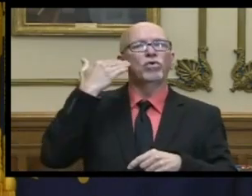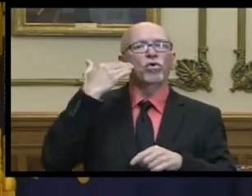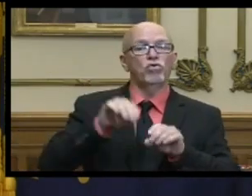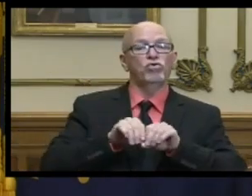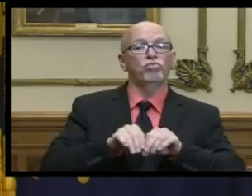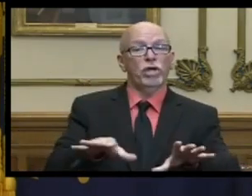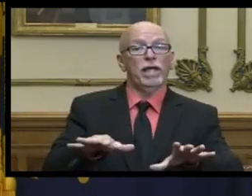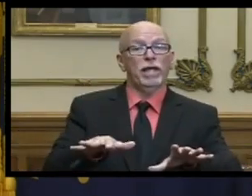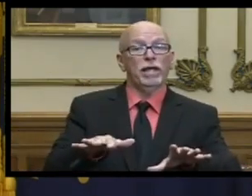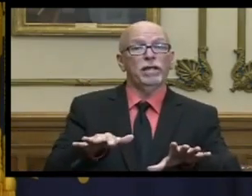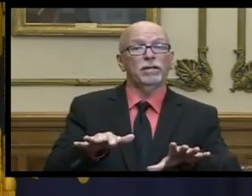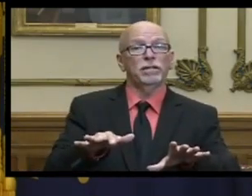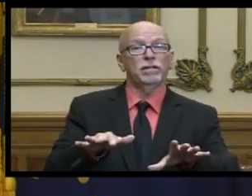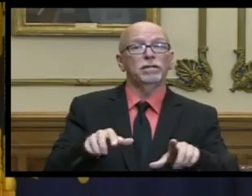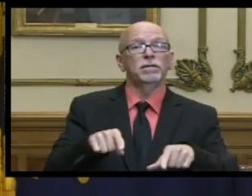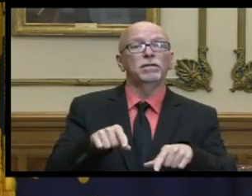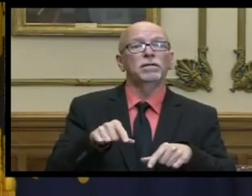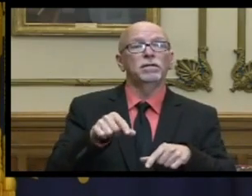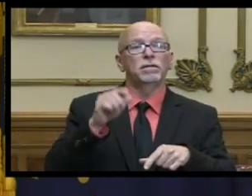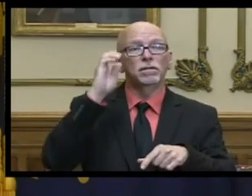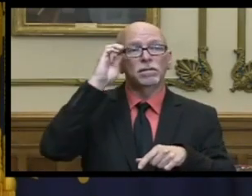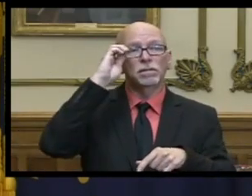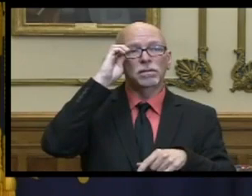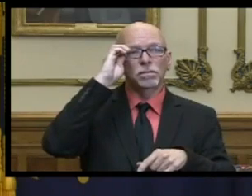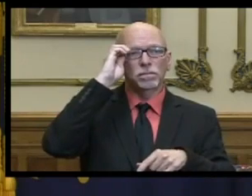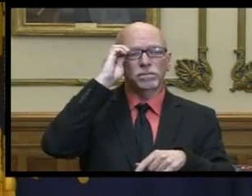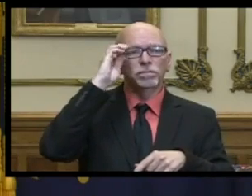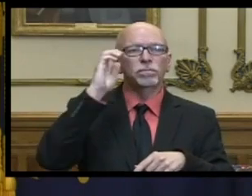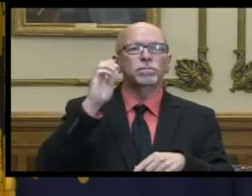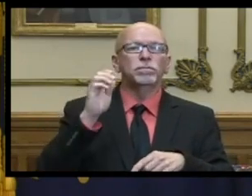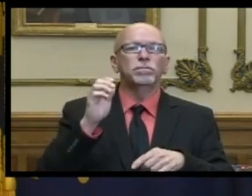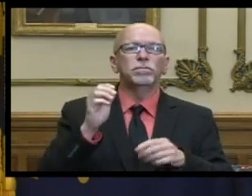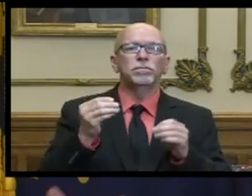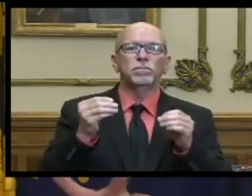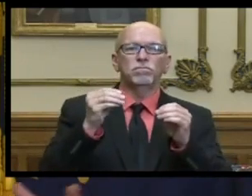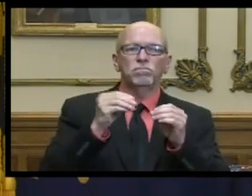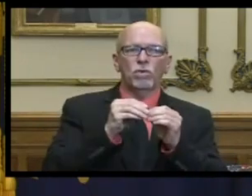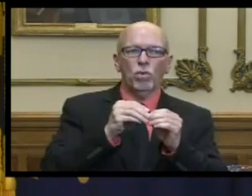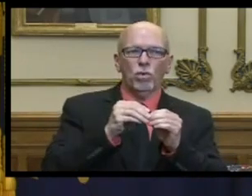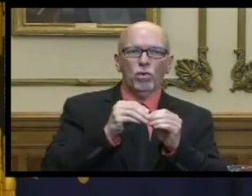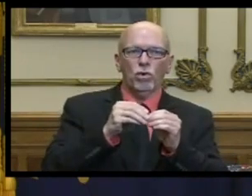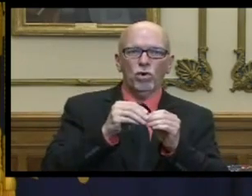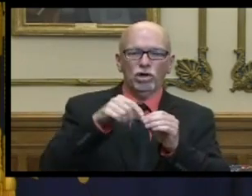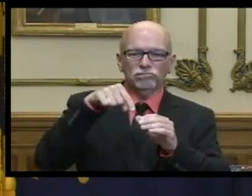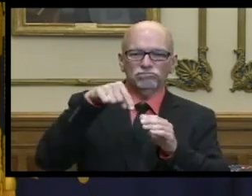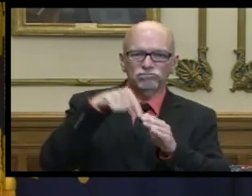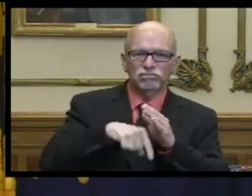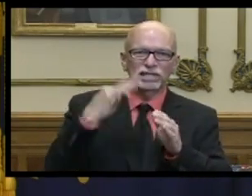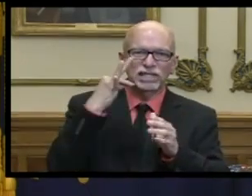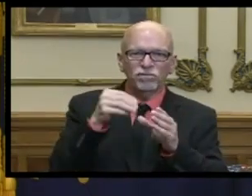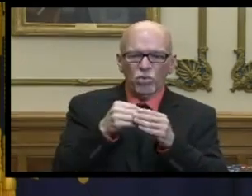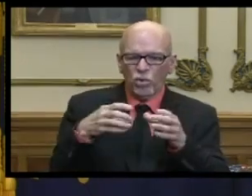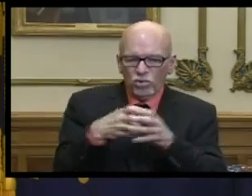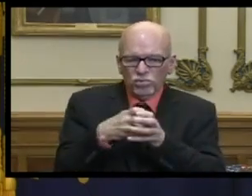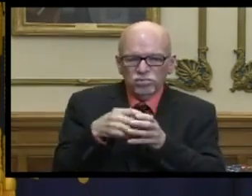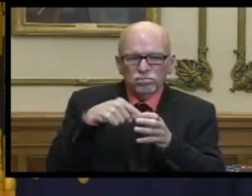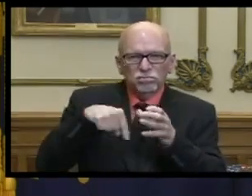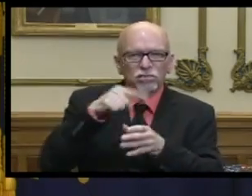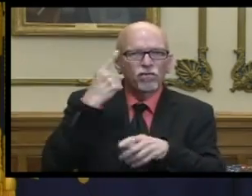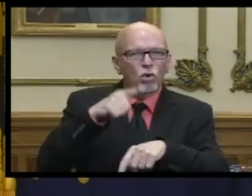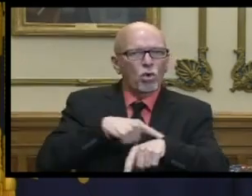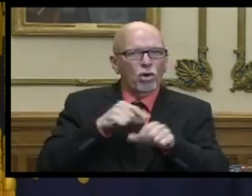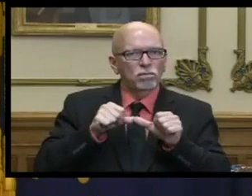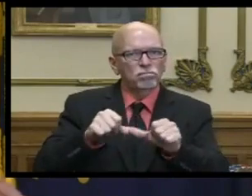spread uh is is more intense the closer you are in confined areas for